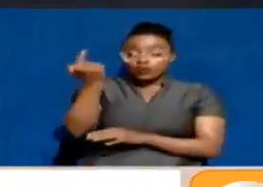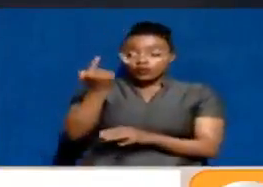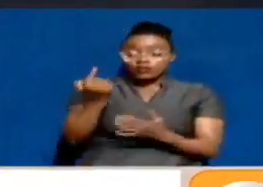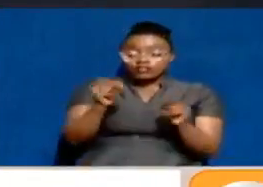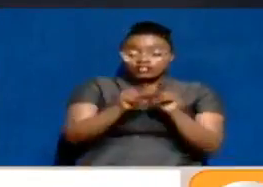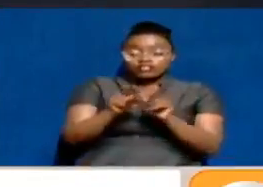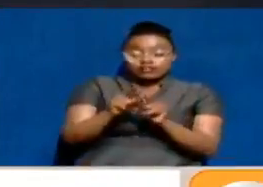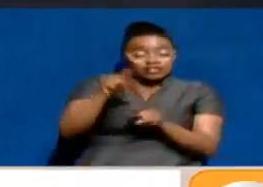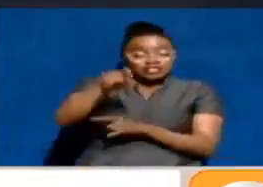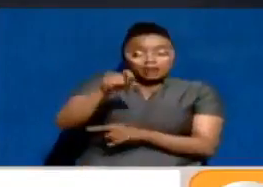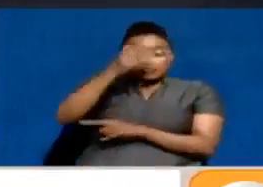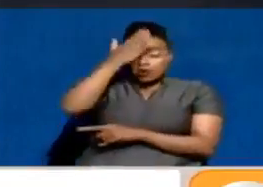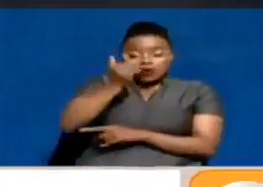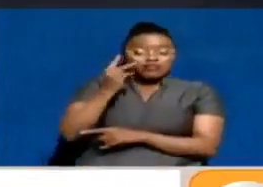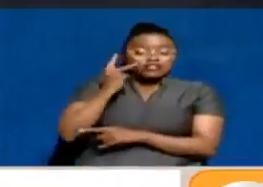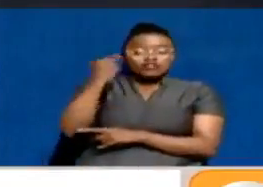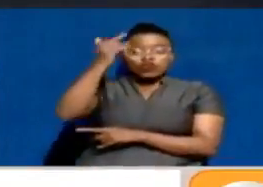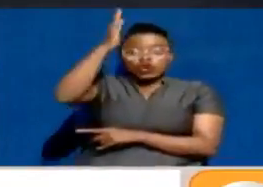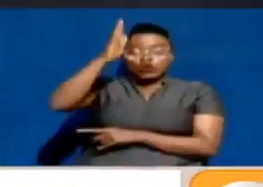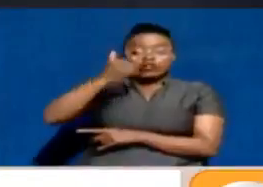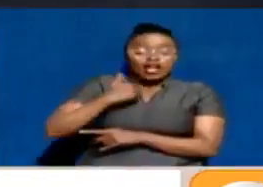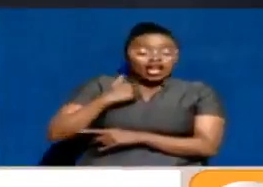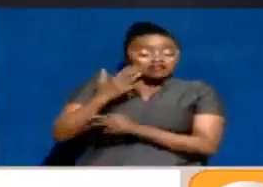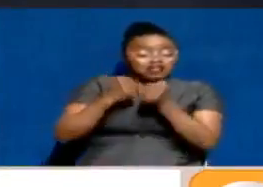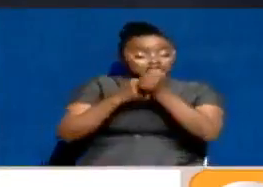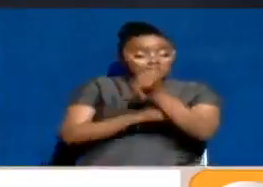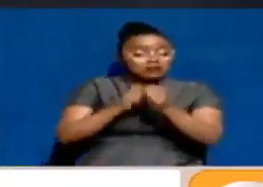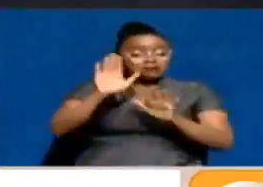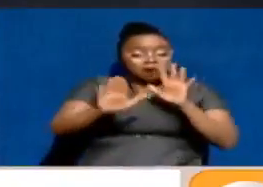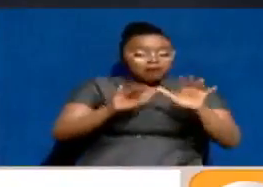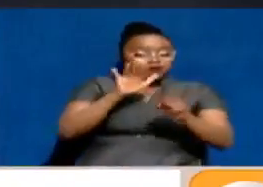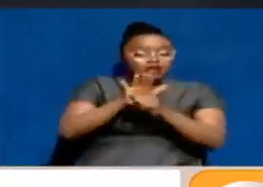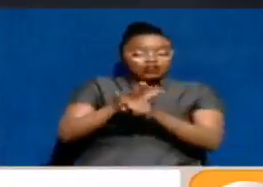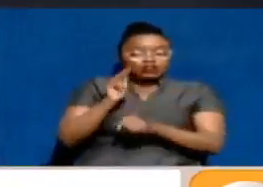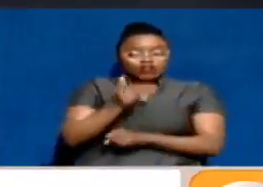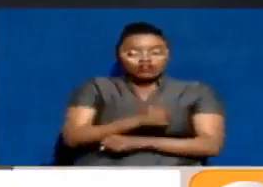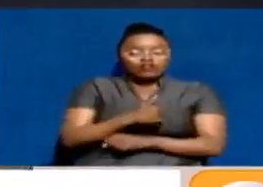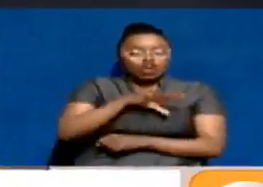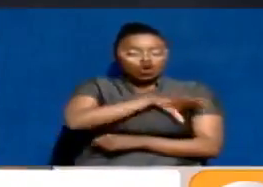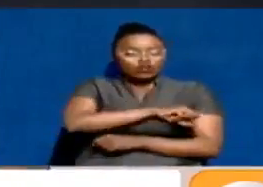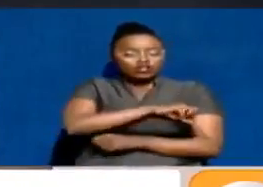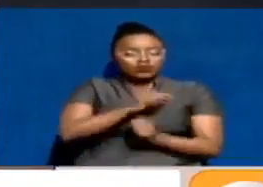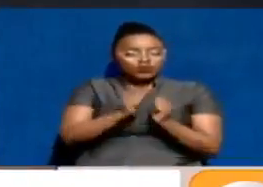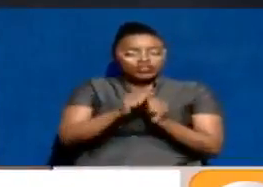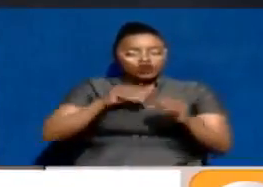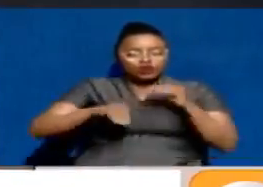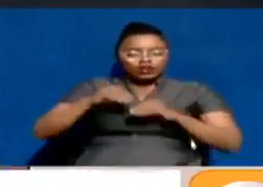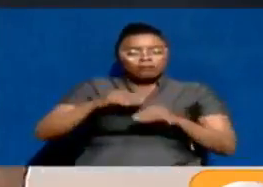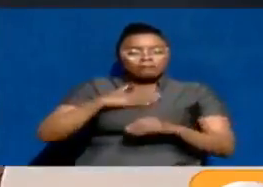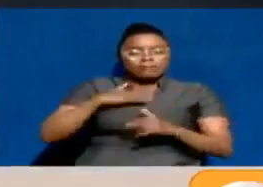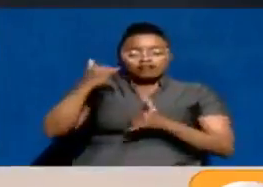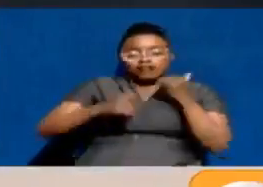As they should, because it seems only God has their backs. So much for our zero tolerance to corruption. That's my